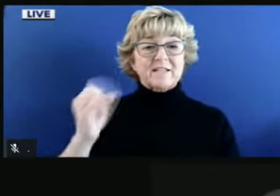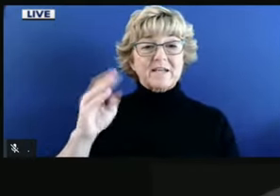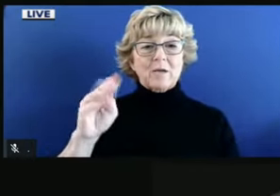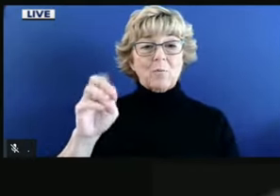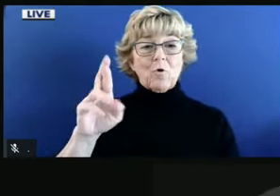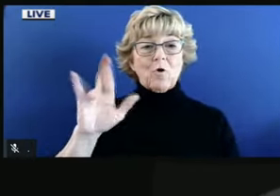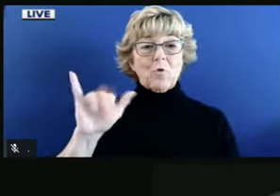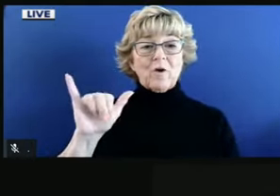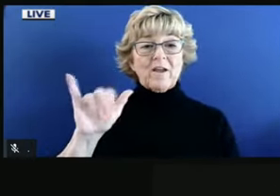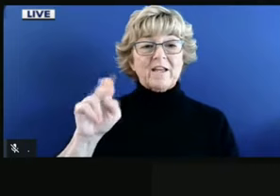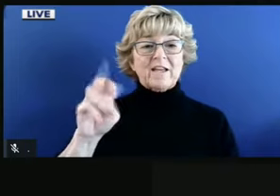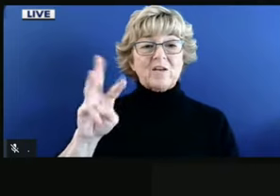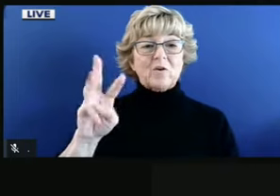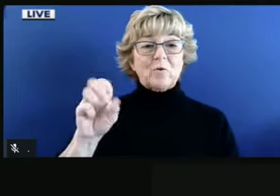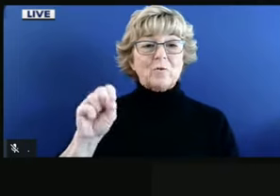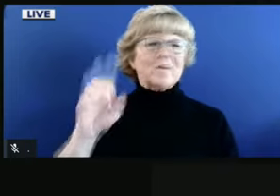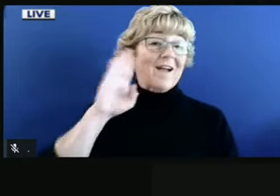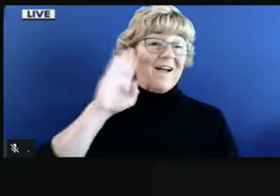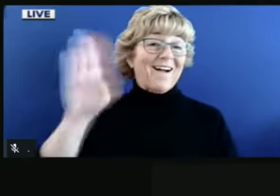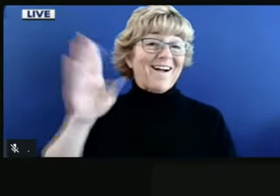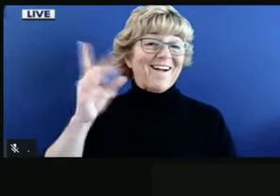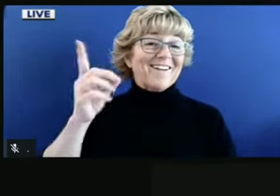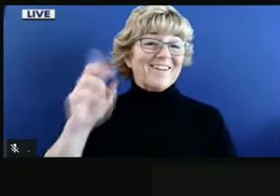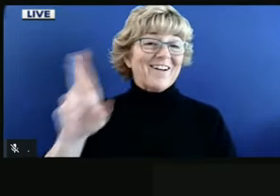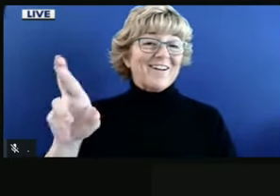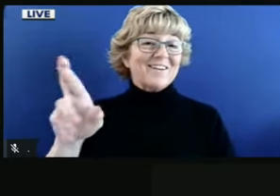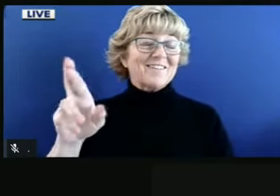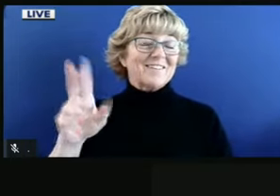Hi, Dr. Galley. Hey, John.